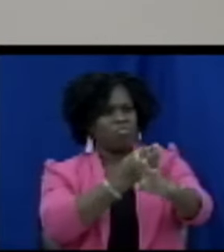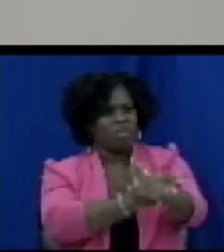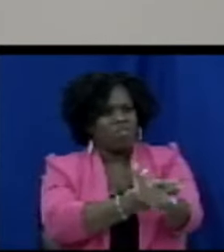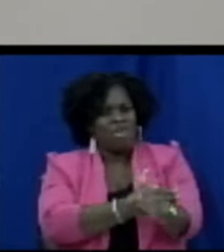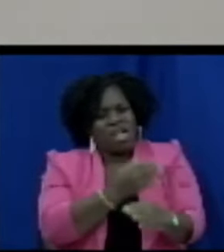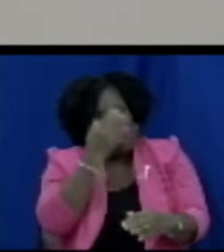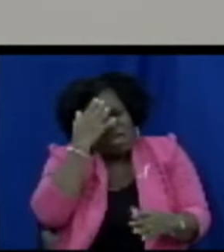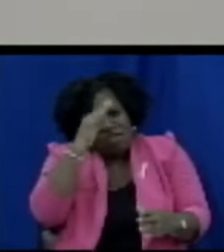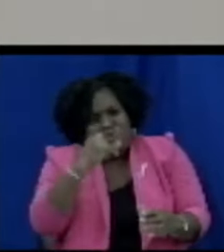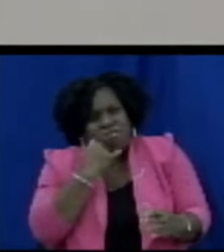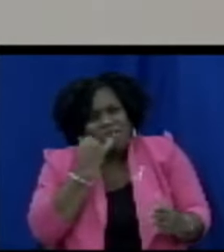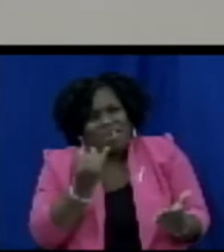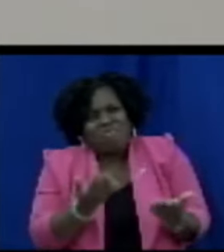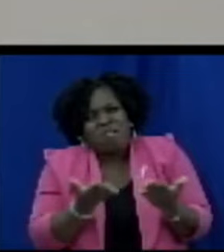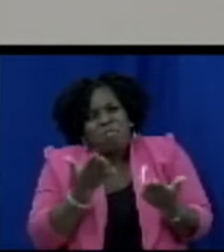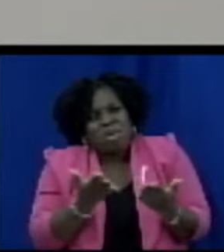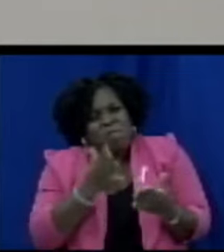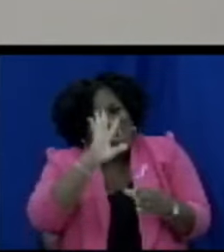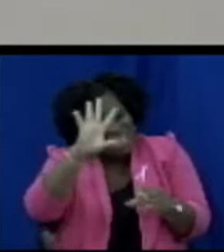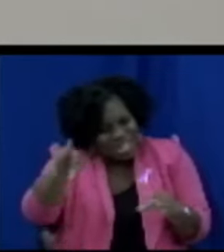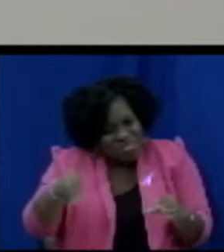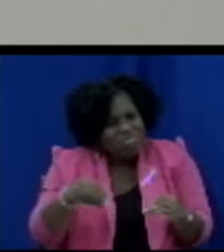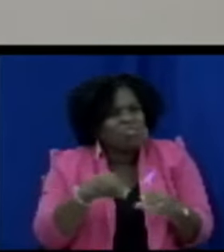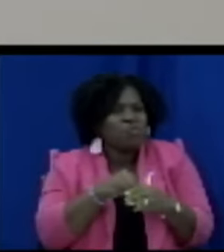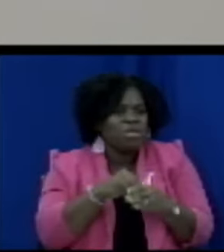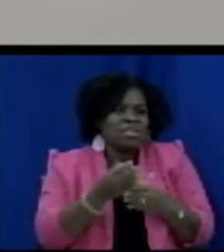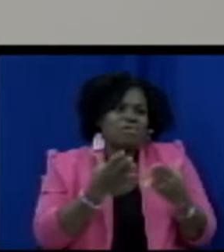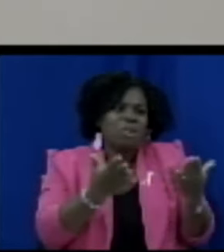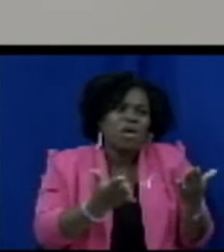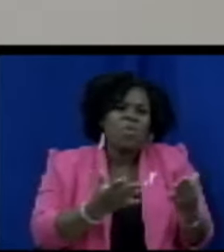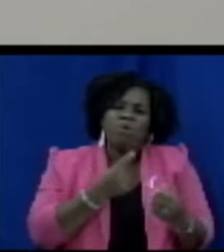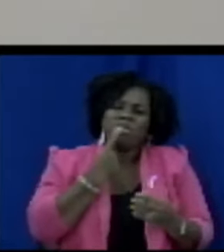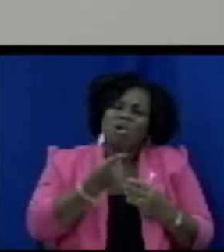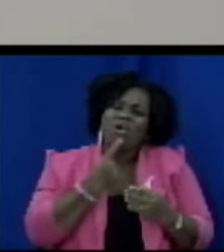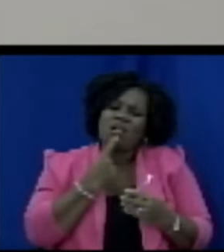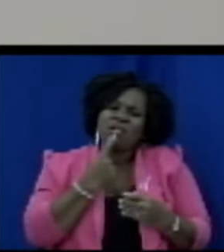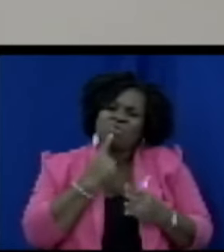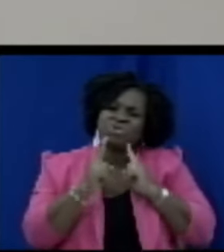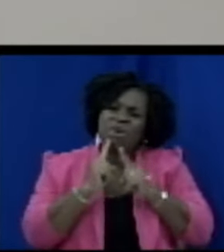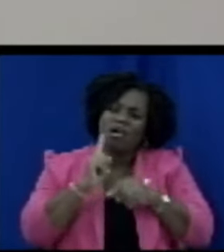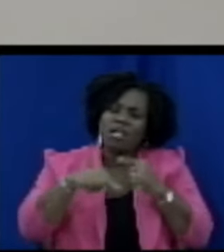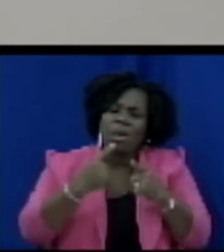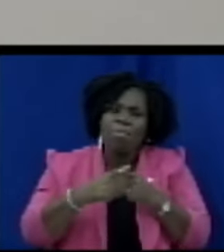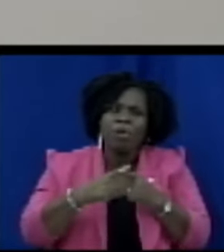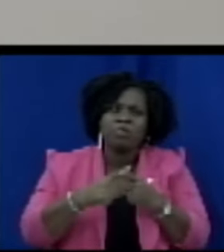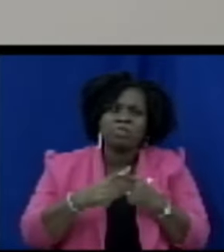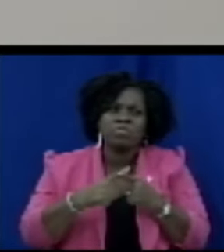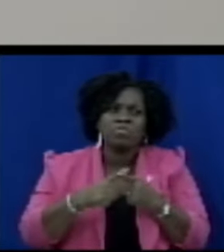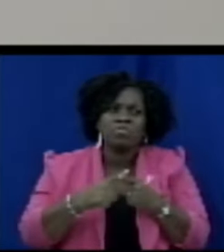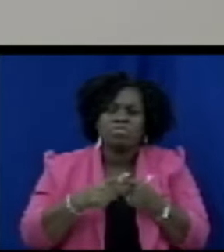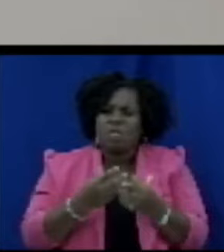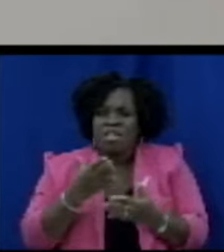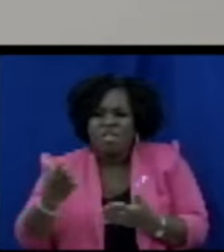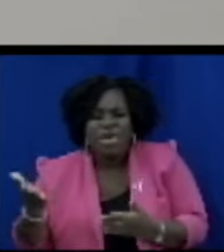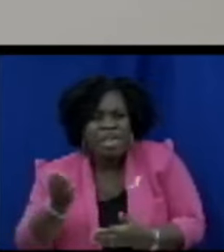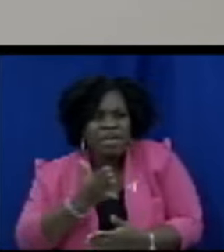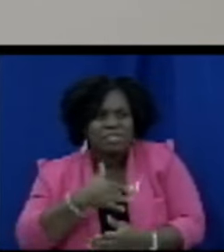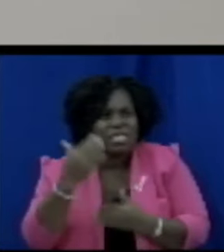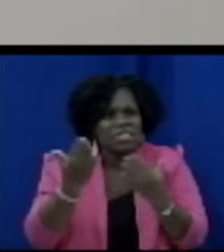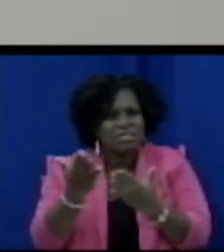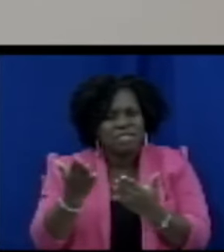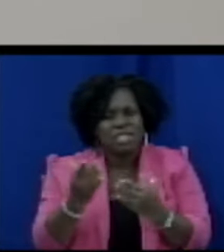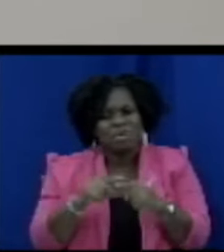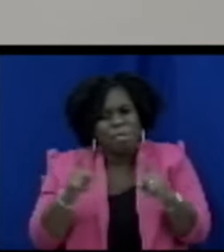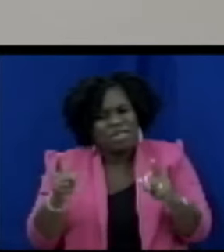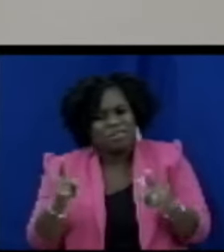somewhere that could have been in this we speak about goods and services but a specific section about technology because here's where I